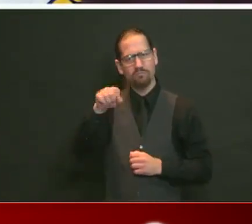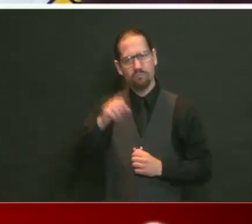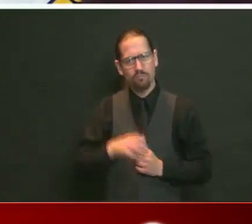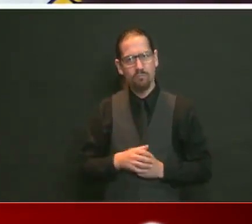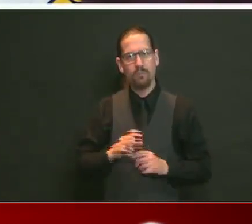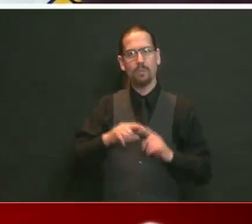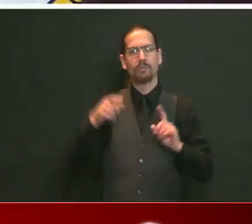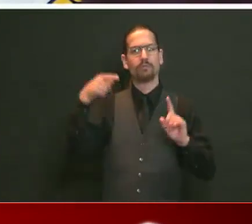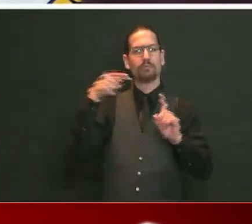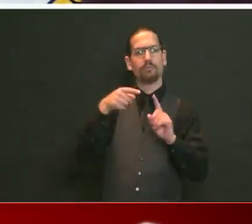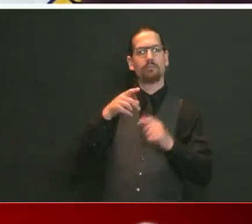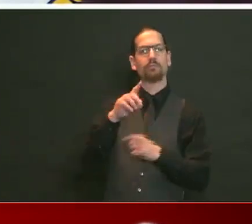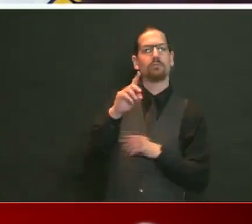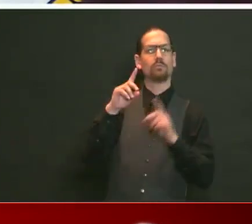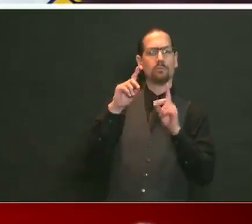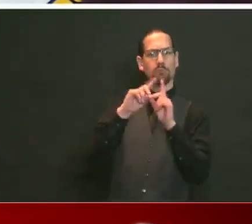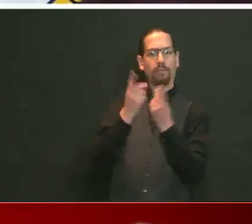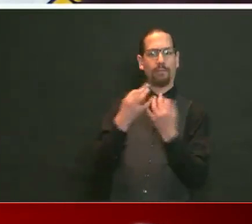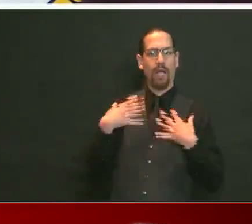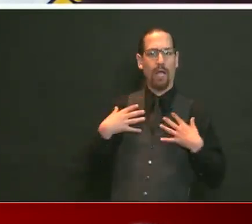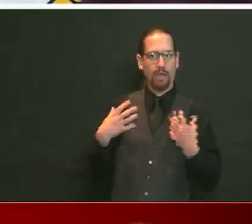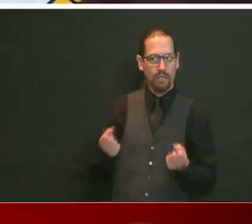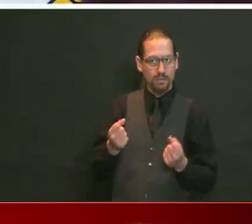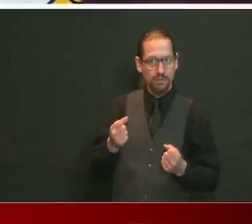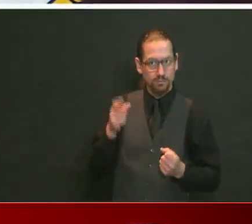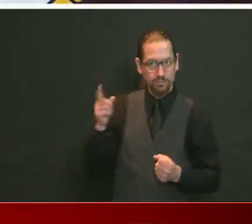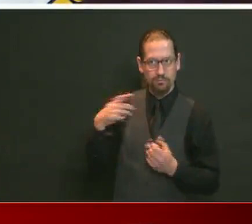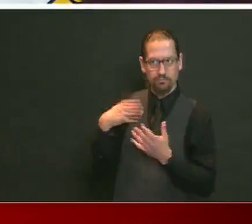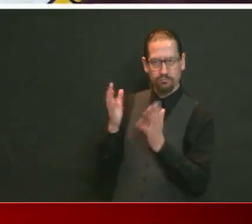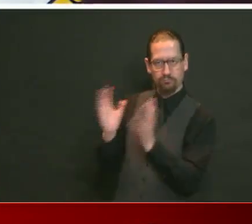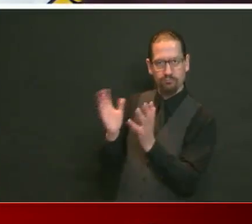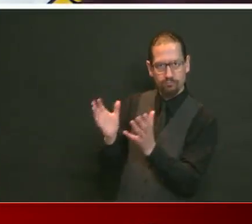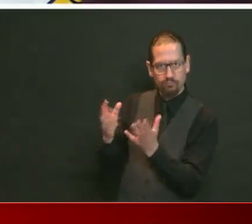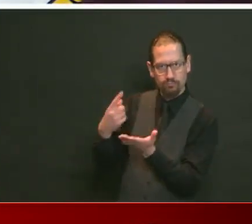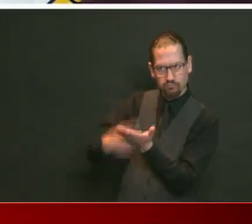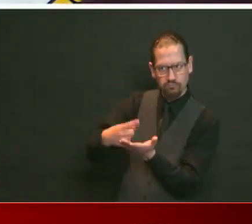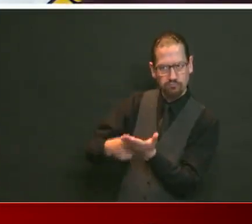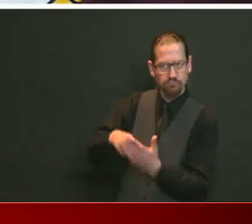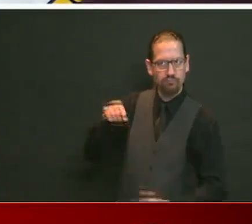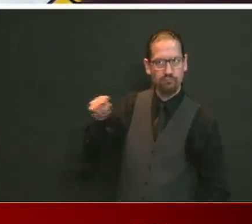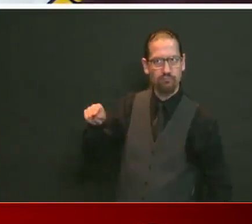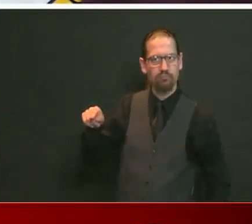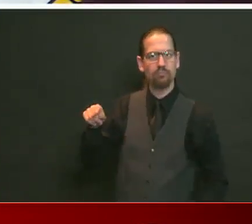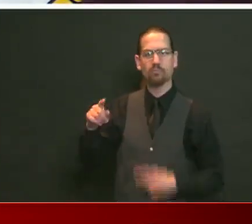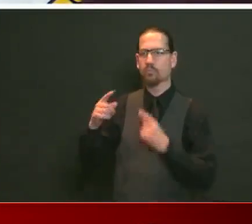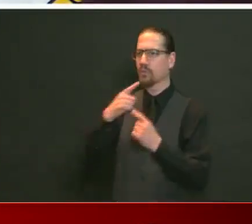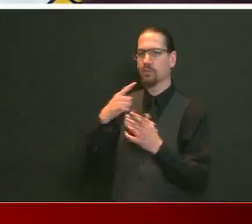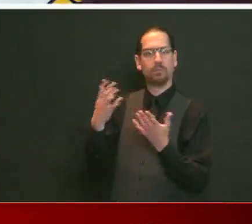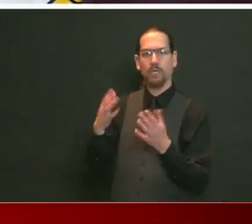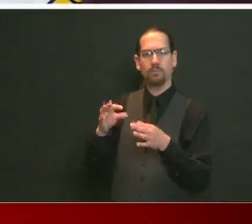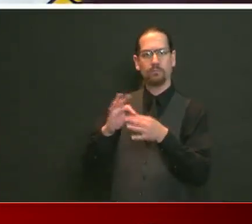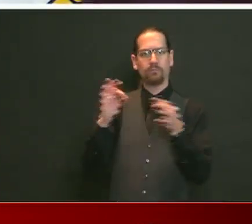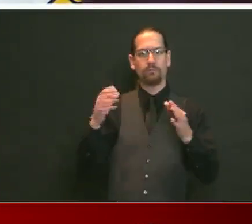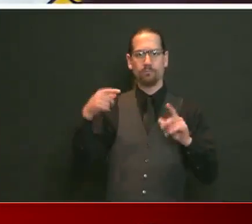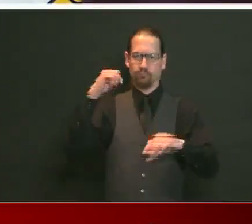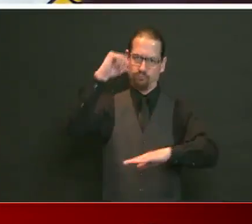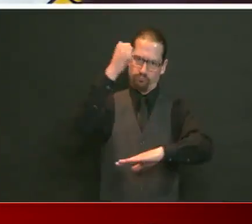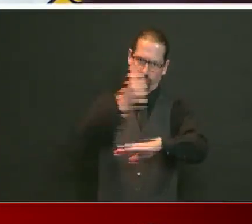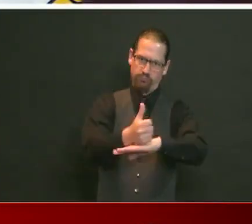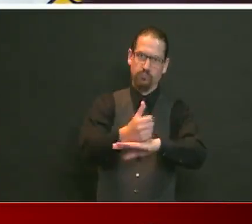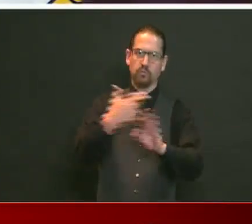and the Department of Education have put out clear guidelines. We haven't changed those guidelines, and it's up to every superintendent